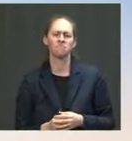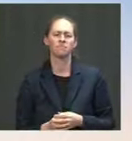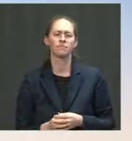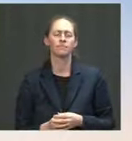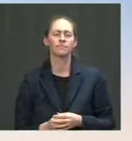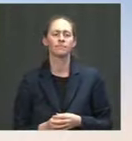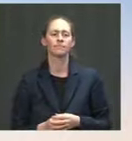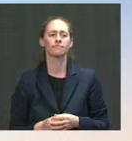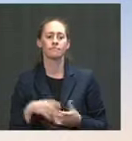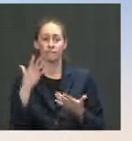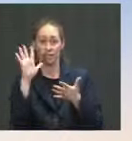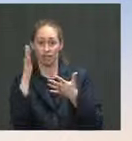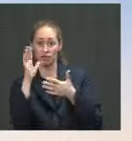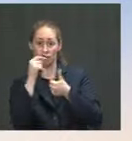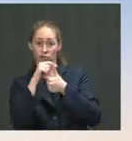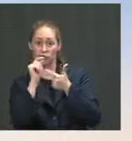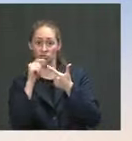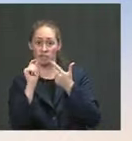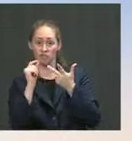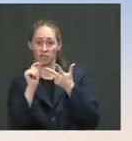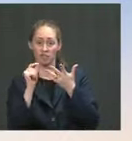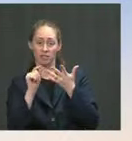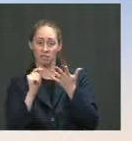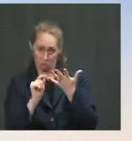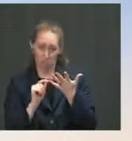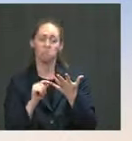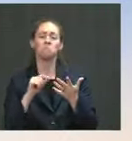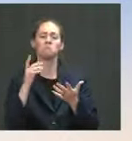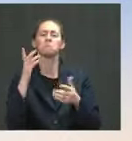in order to process individuals and get them moving through the system.